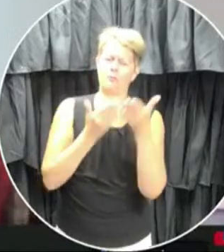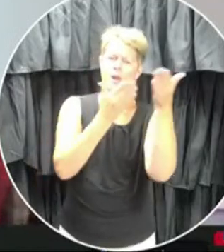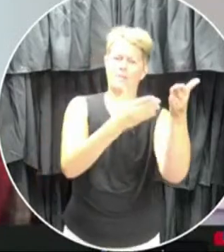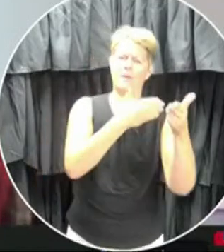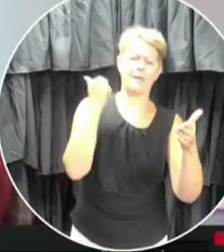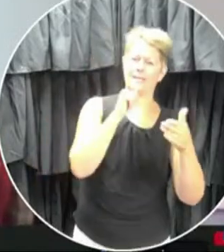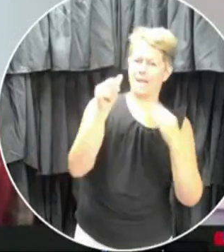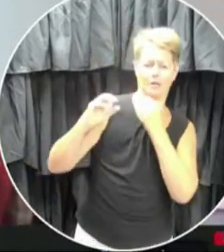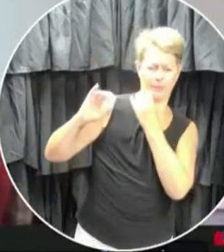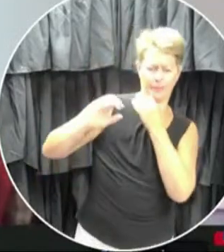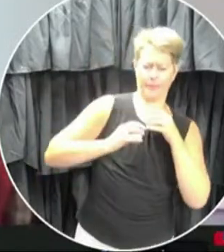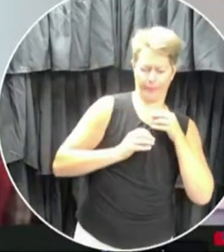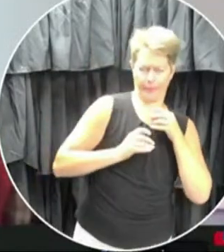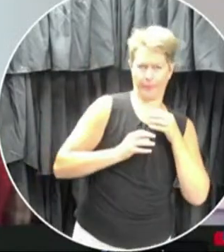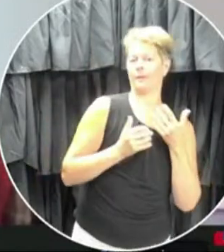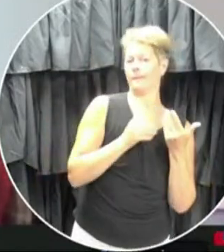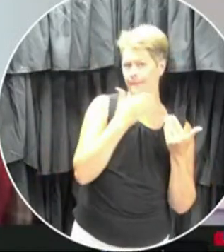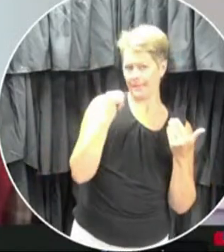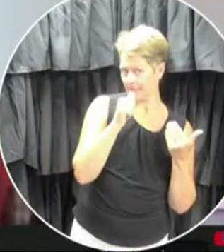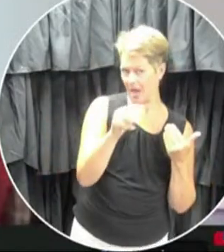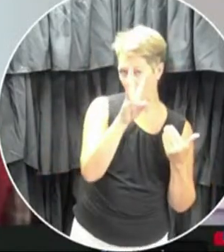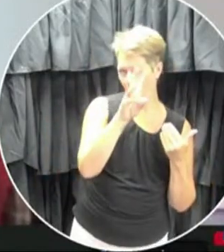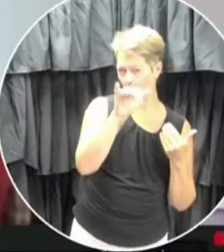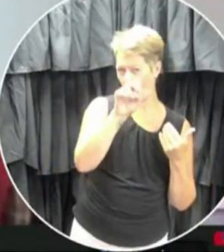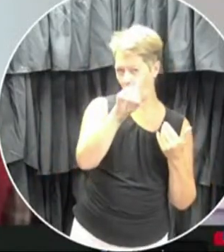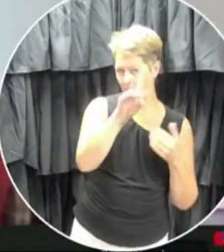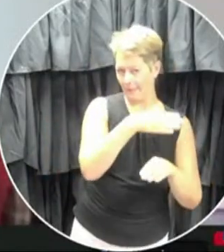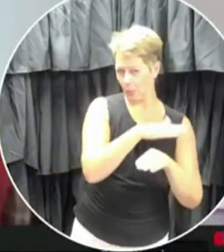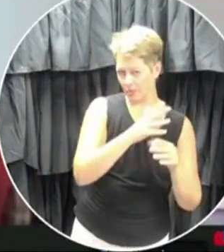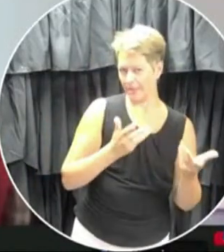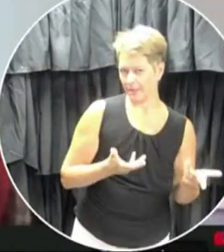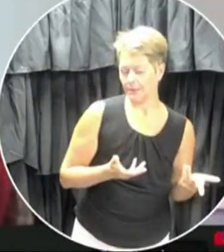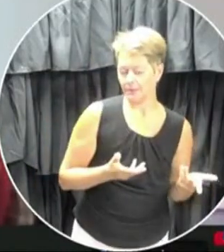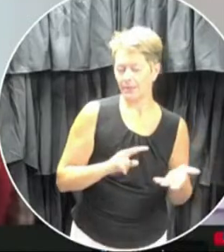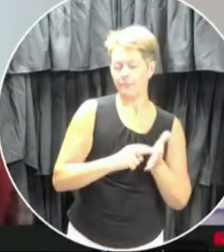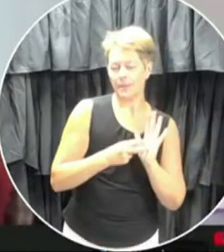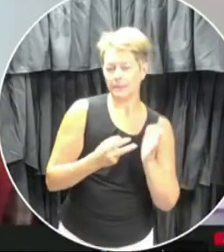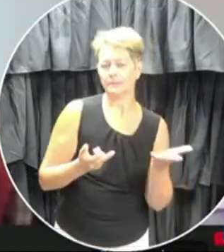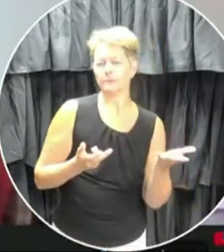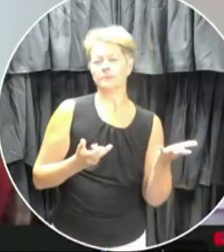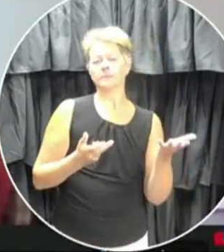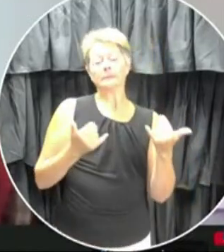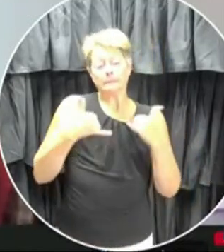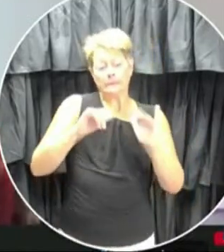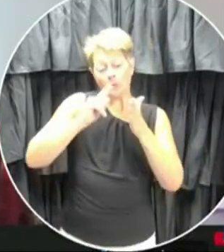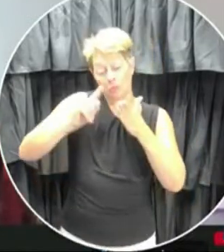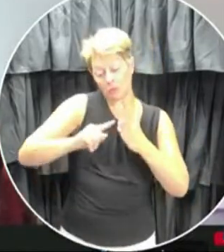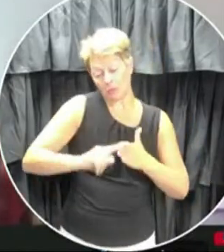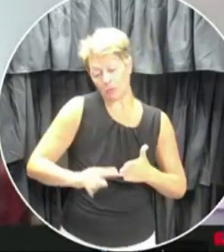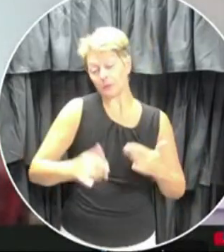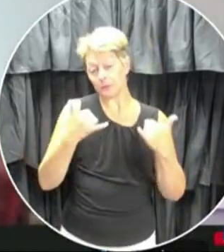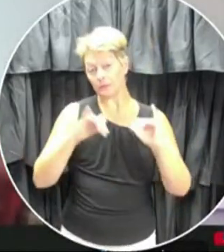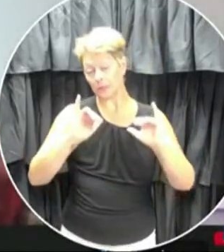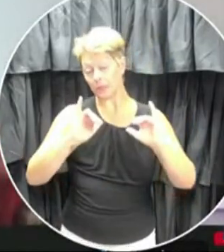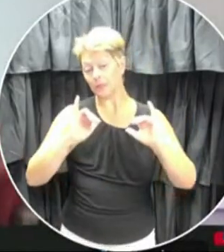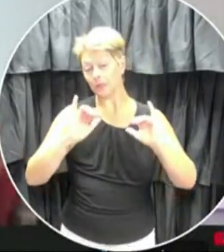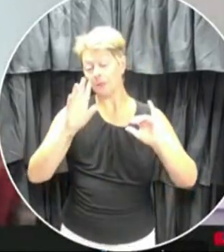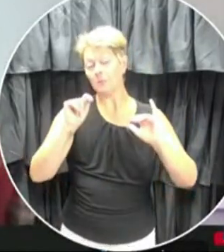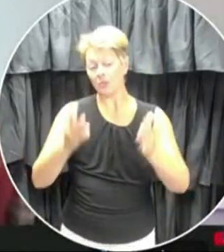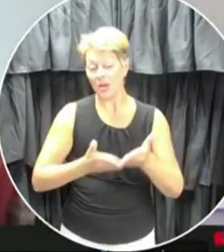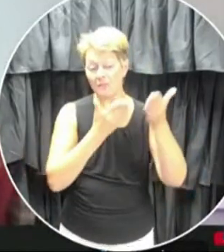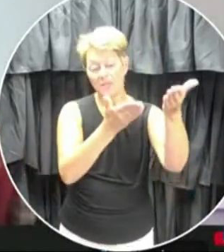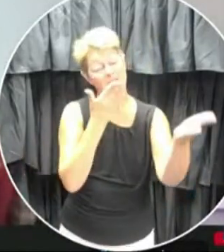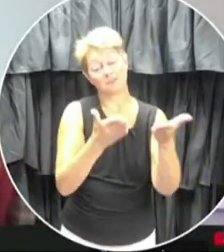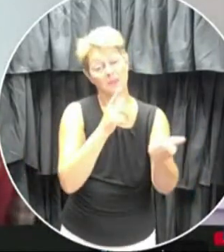We are still looking at it. There is still some, um, some research going on. Um, so those recommendations may